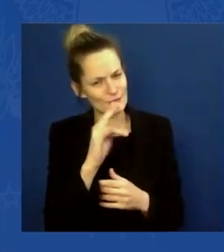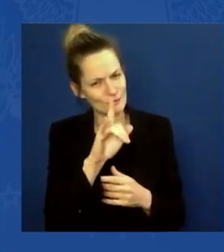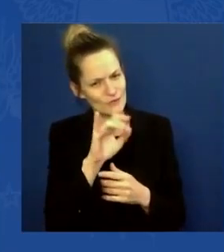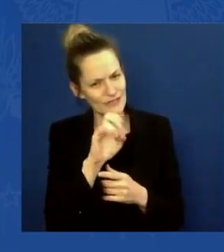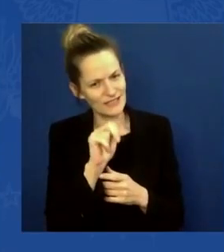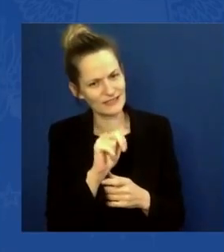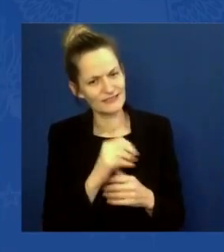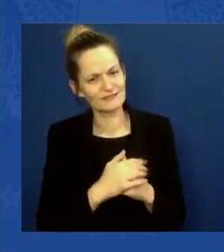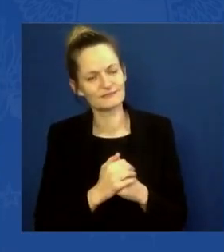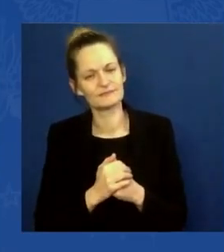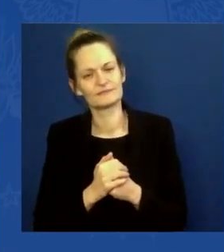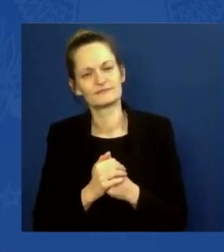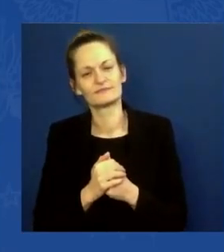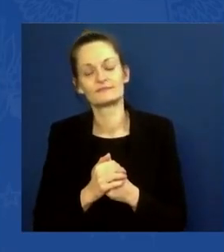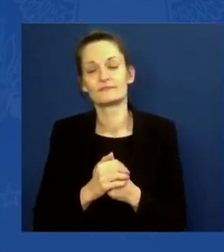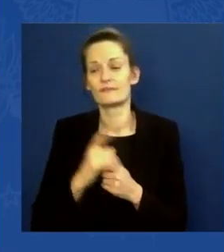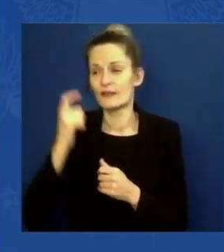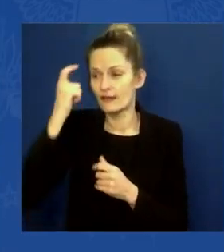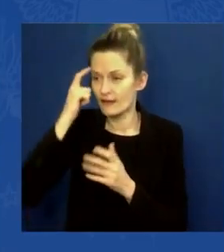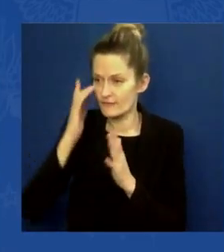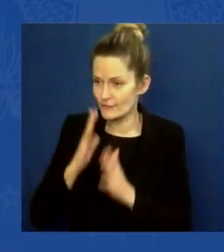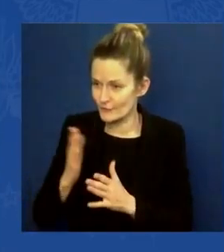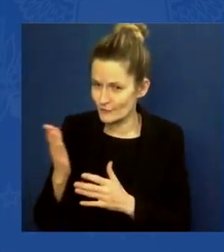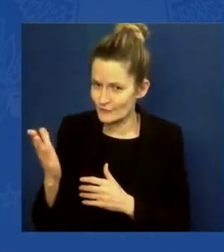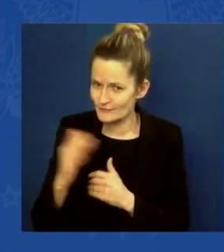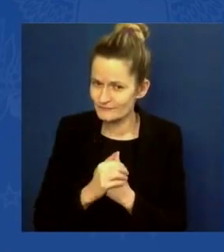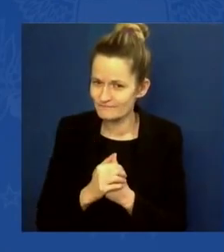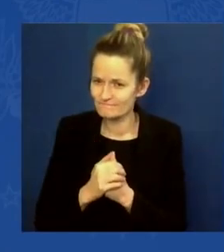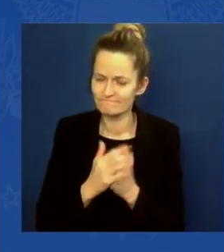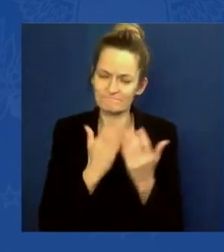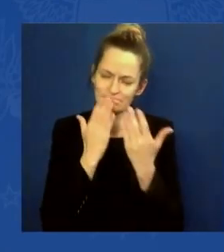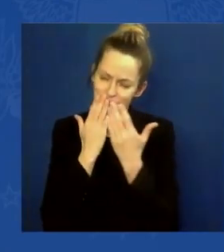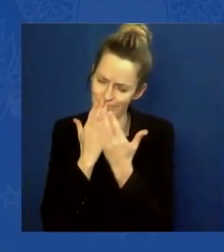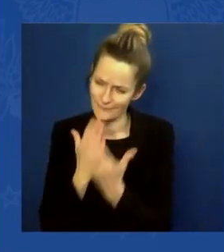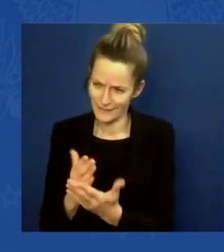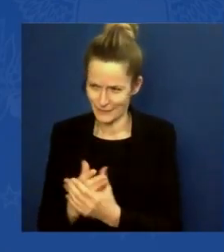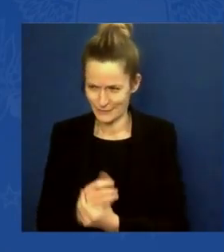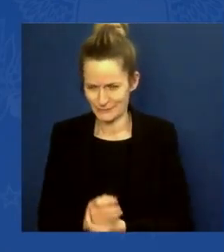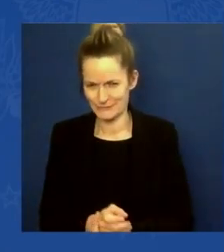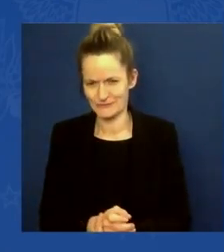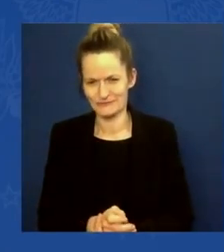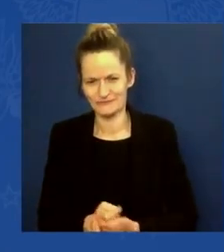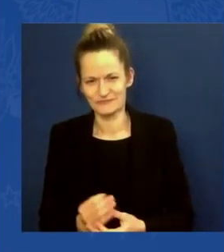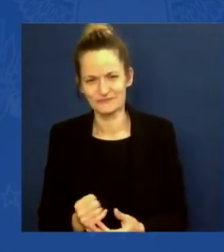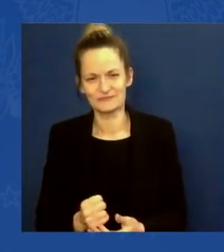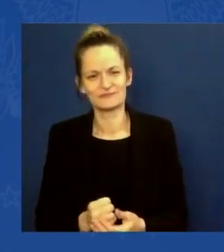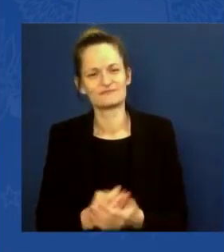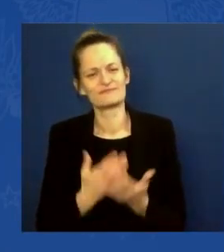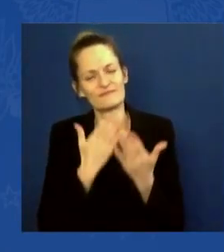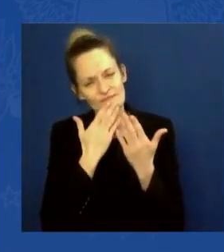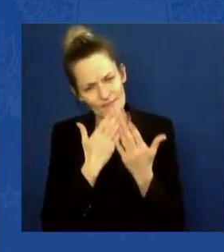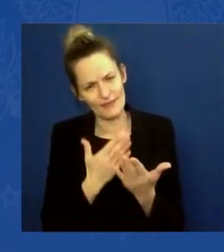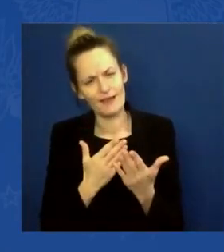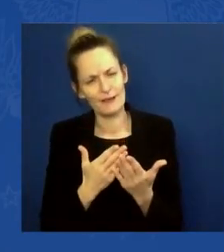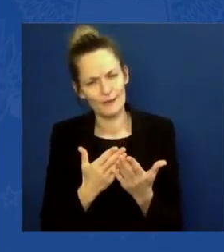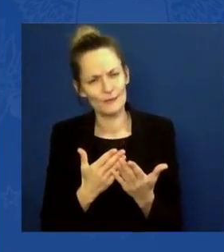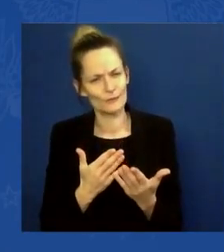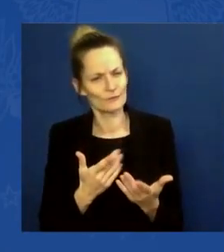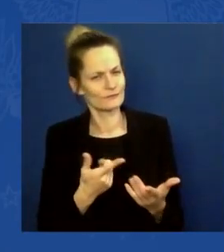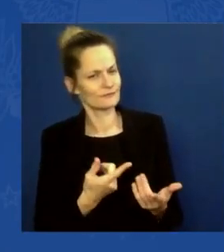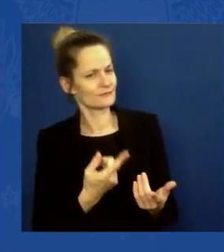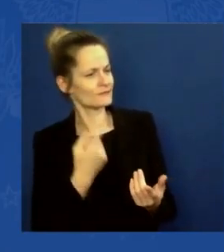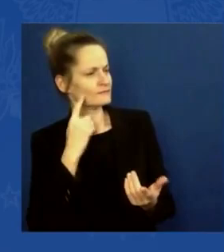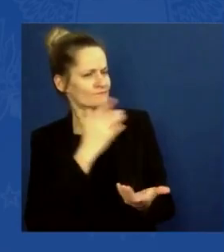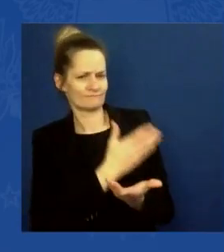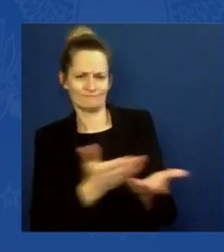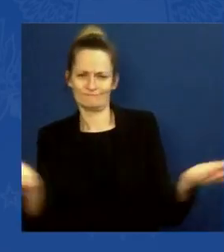and I want to thank you as well for all you do. You know, and the IBW is the one of the